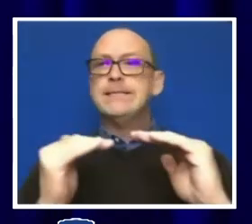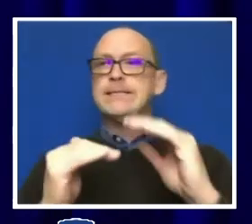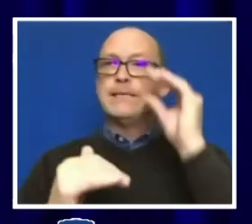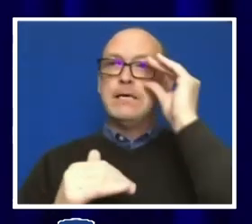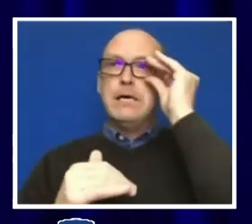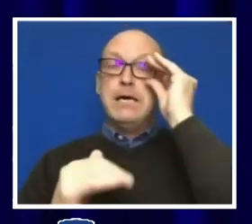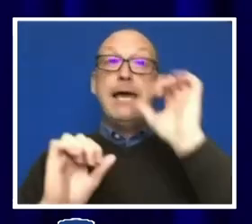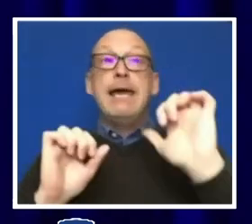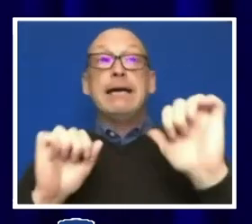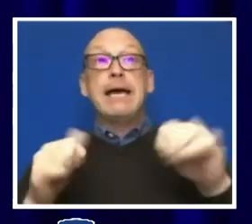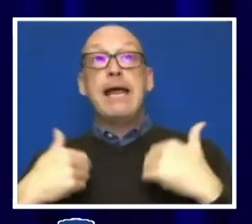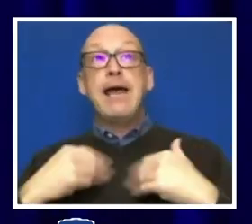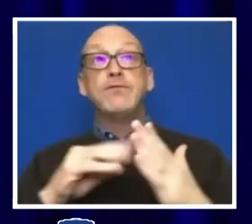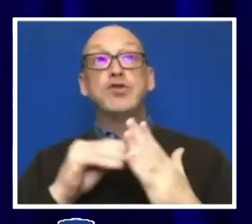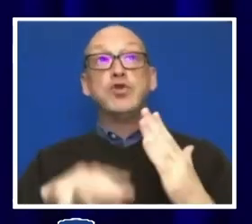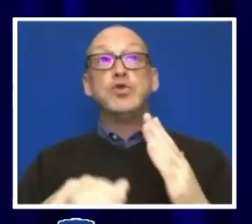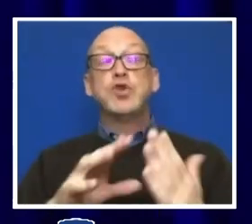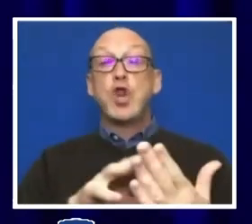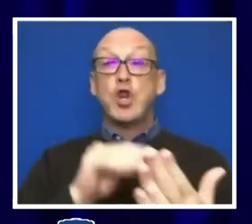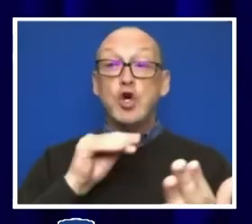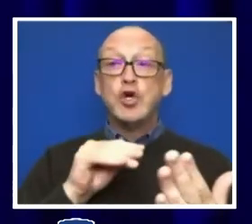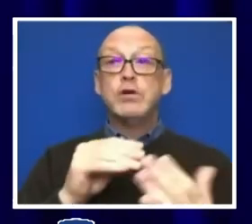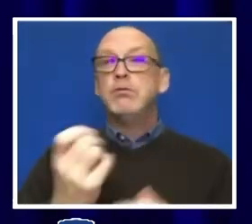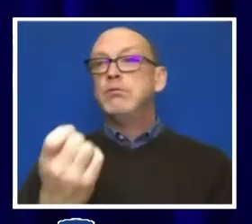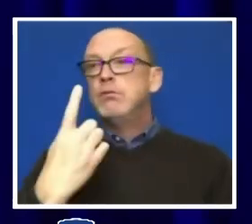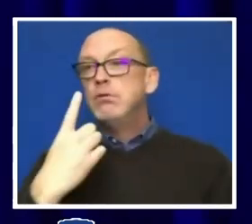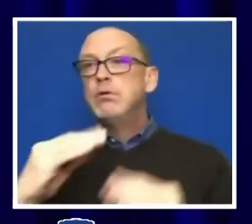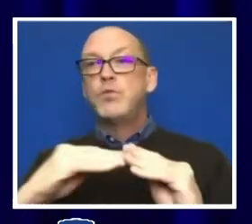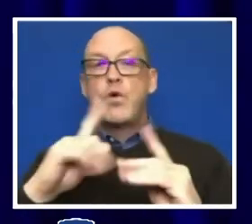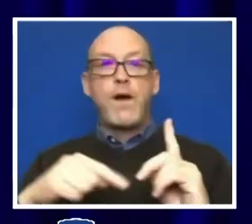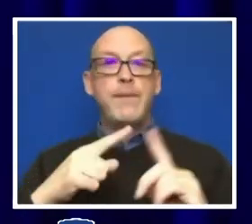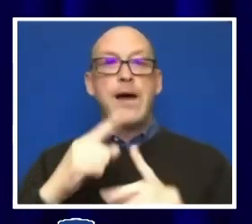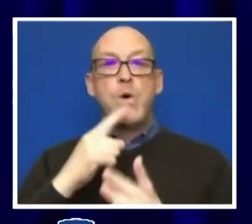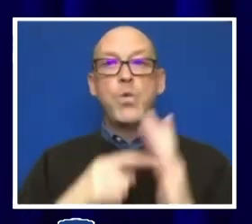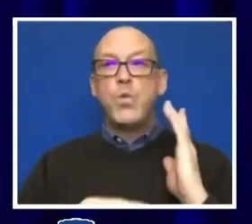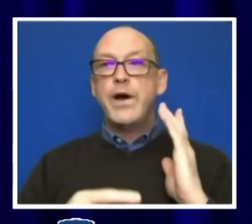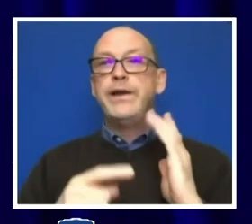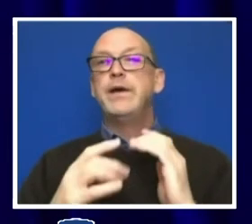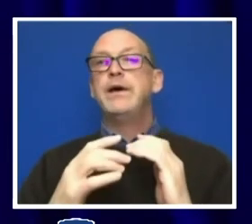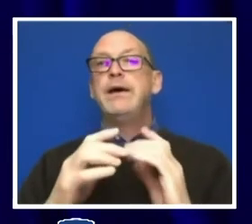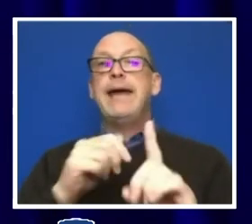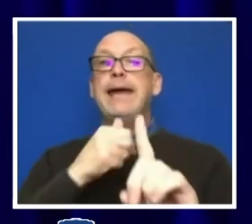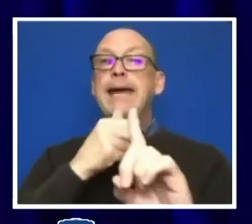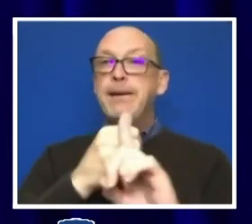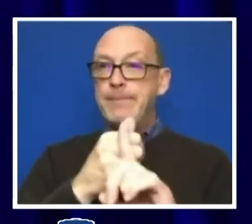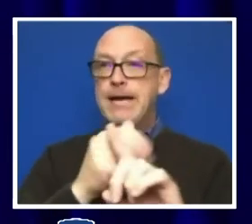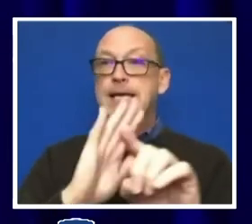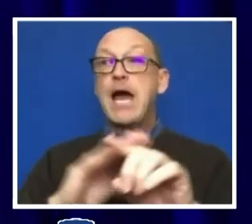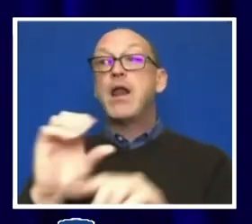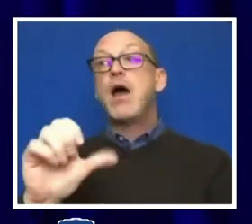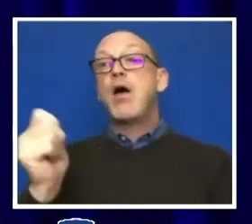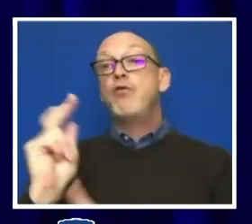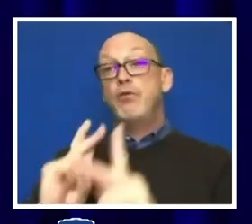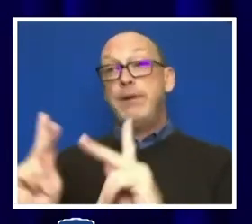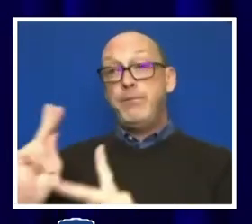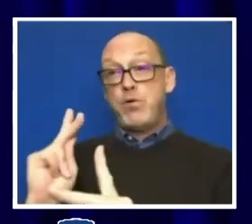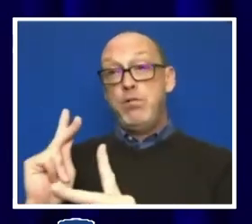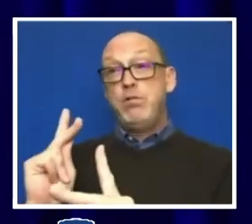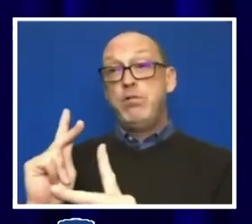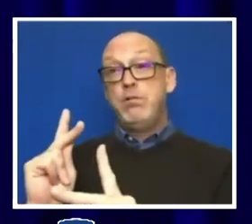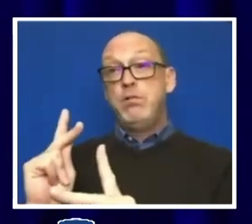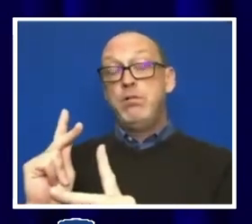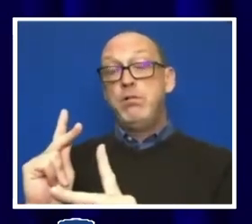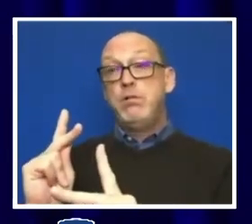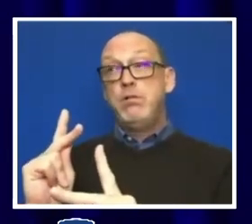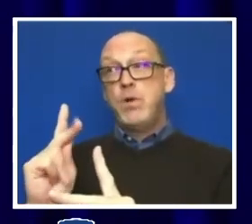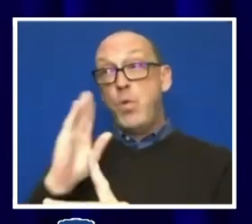students learn and understand more about what the impact on others is